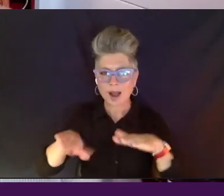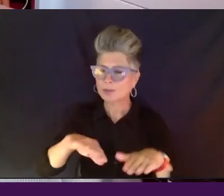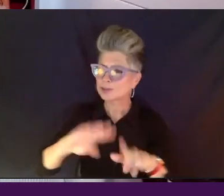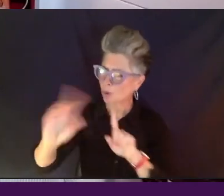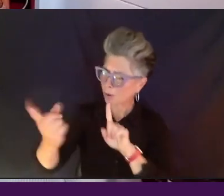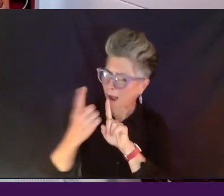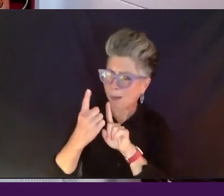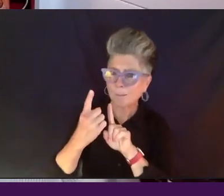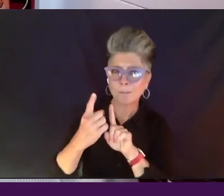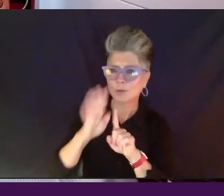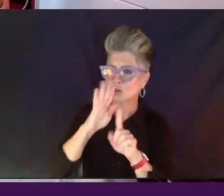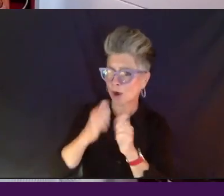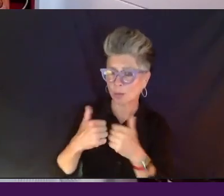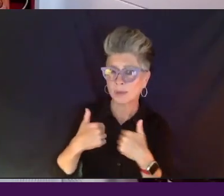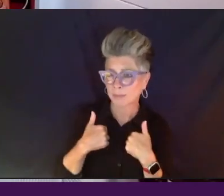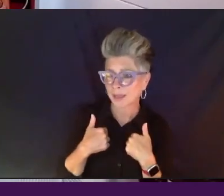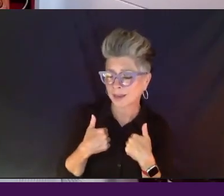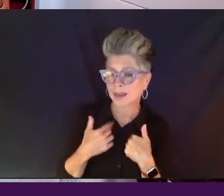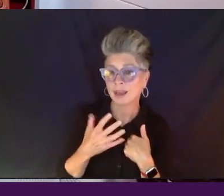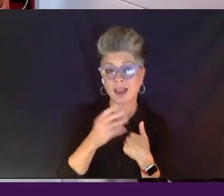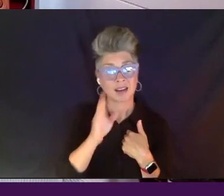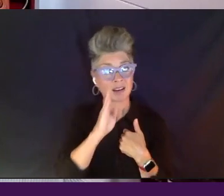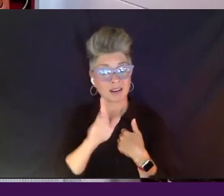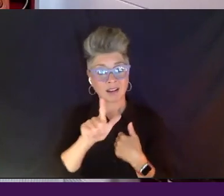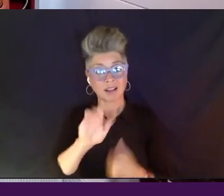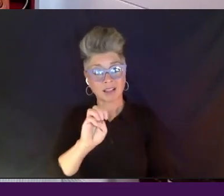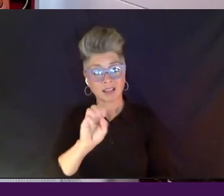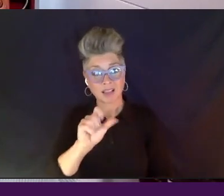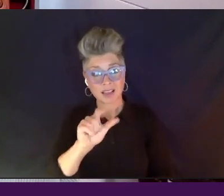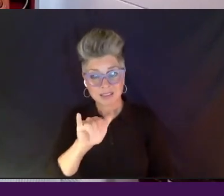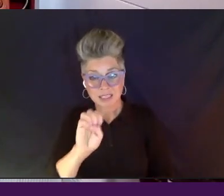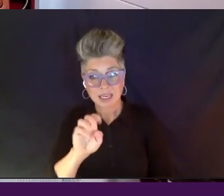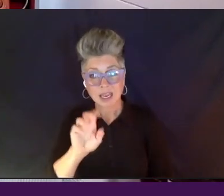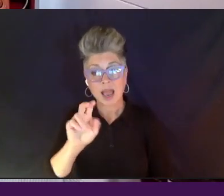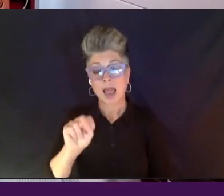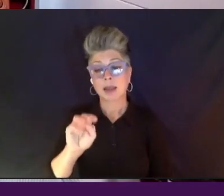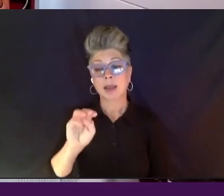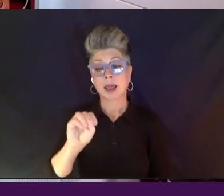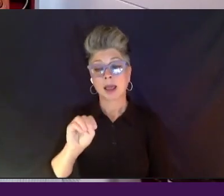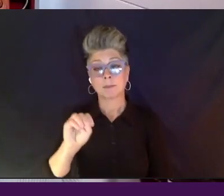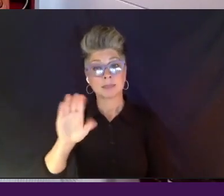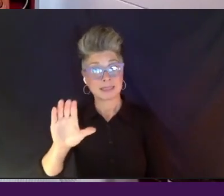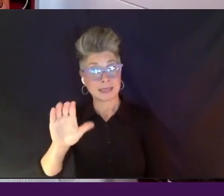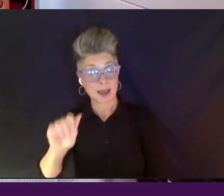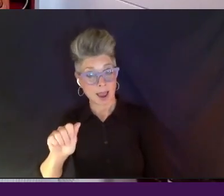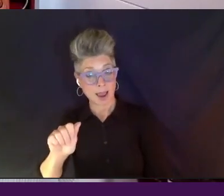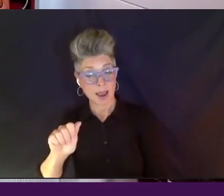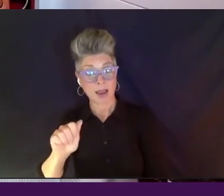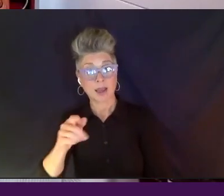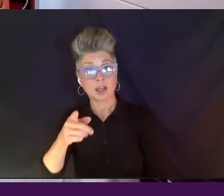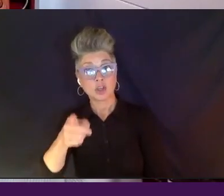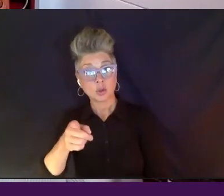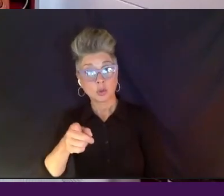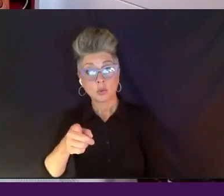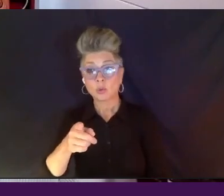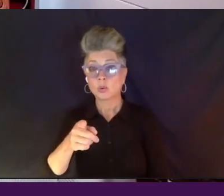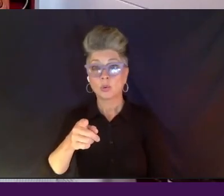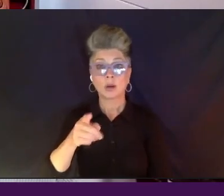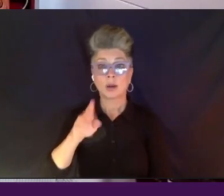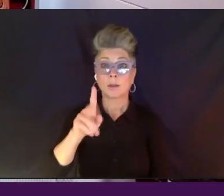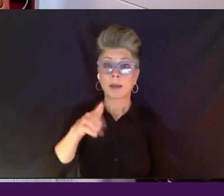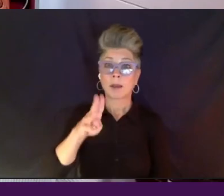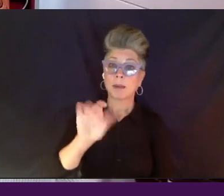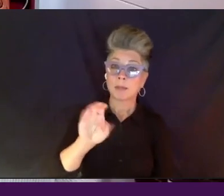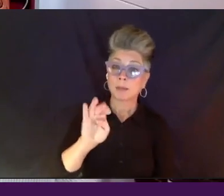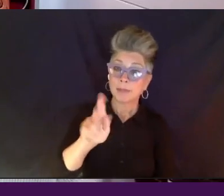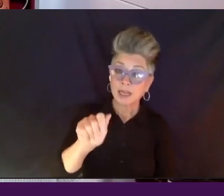quite frankly, Leslie, the NMCA, there are, you, Black Public Media, Cam, Vision Maker